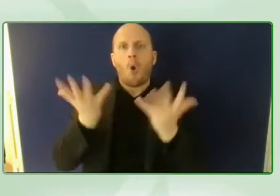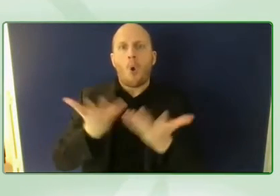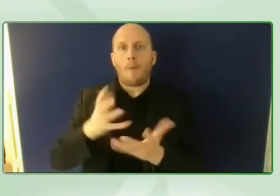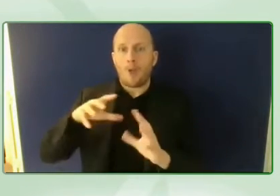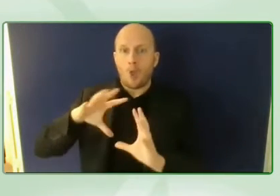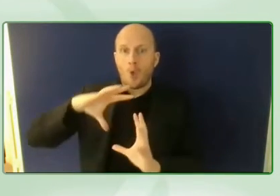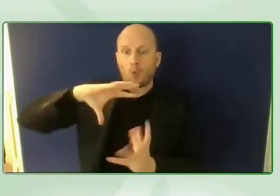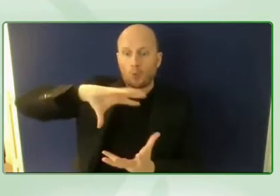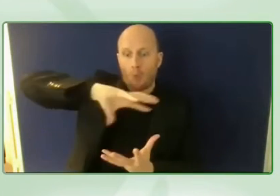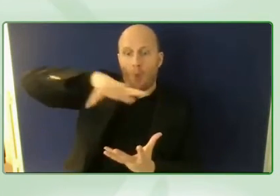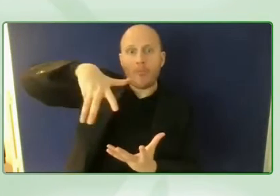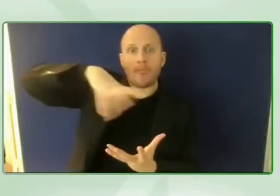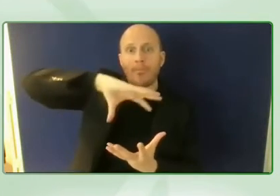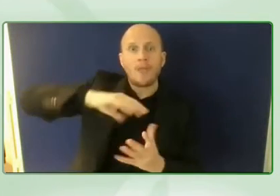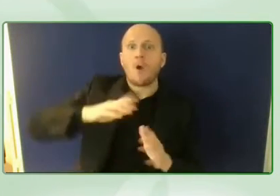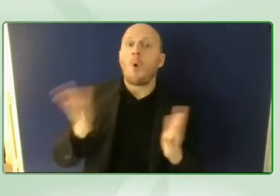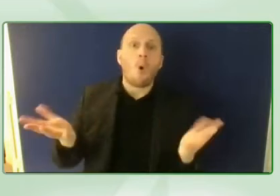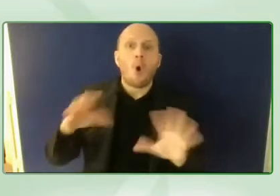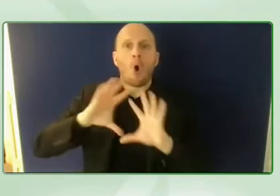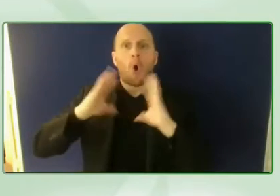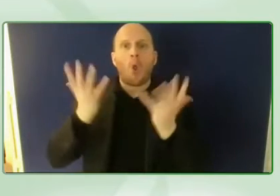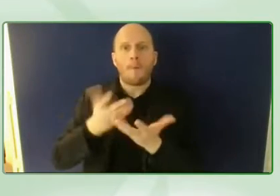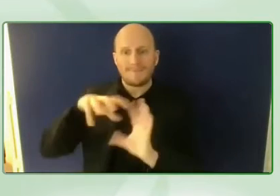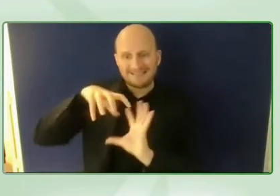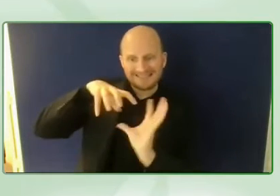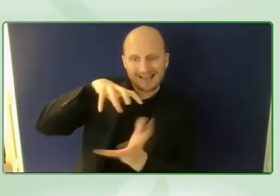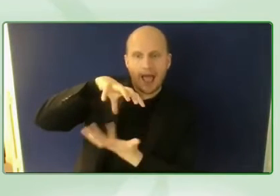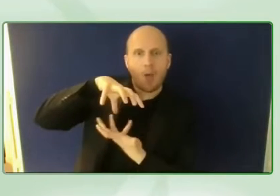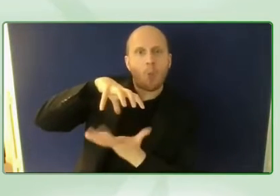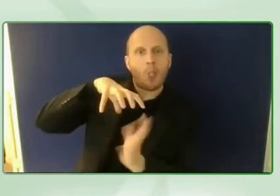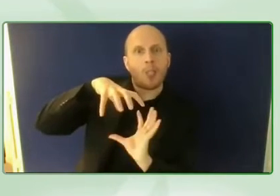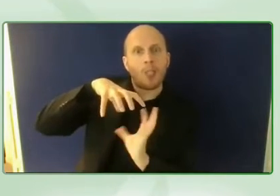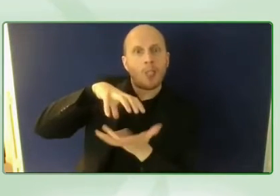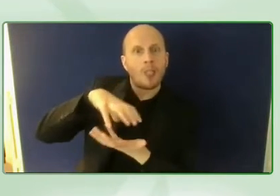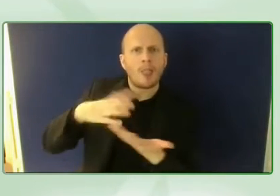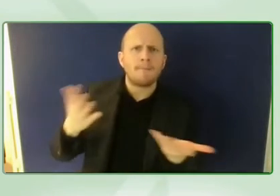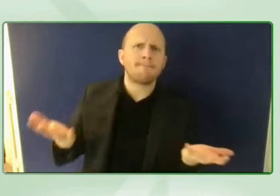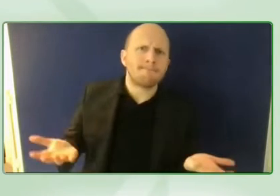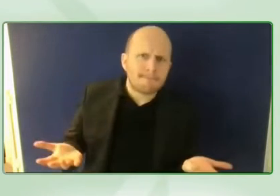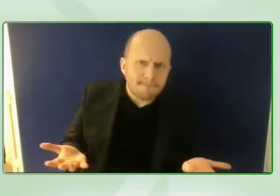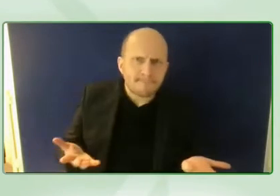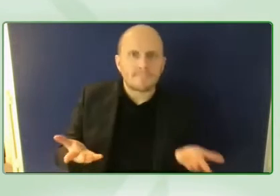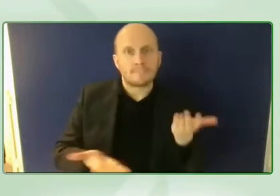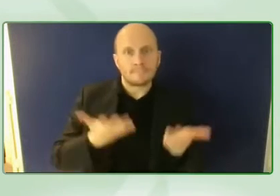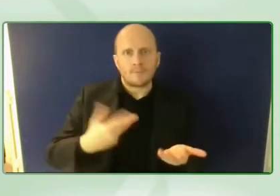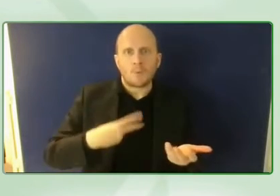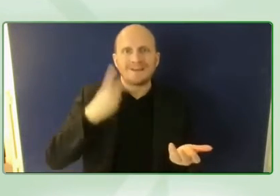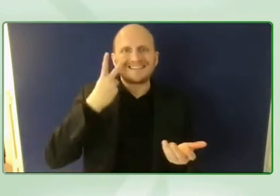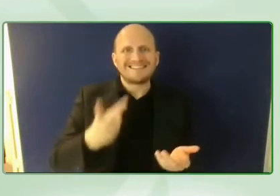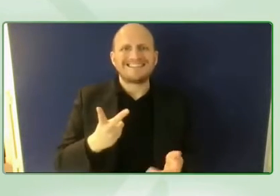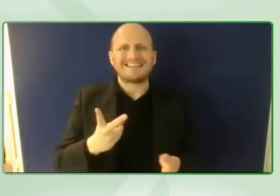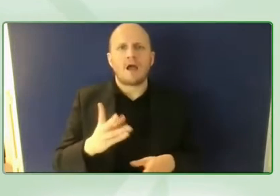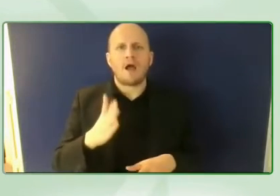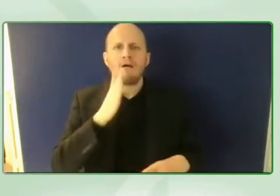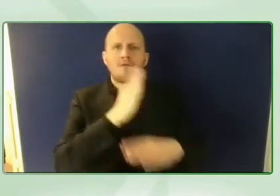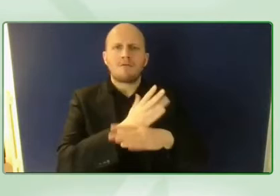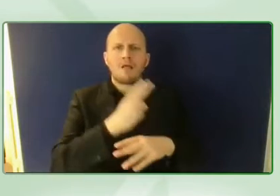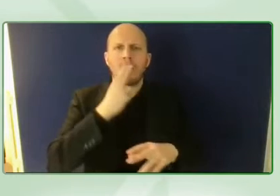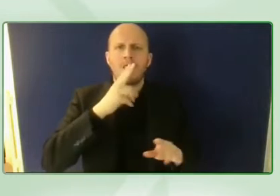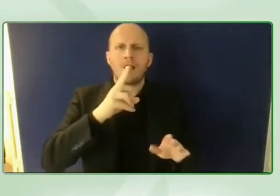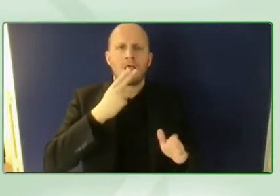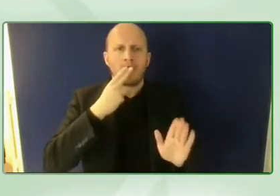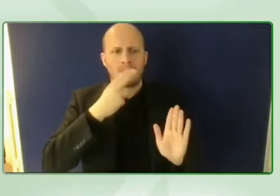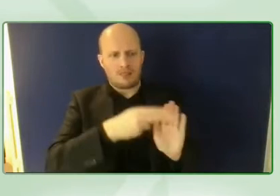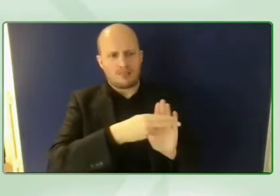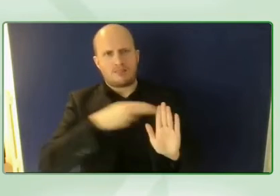and discrimination and can take different forms but but it still exists and in a way the attitudes about disability and about persons with